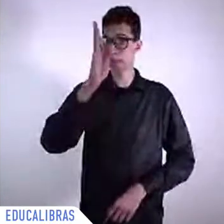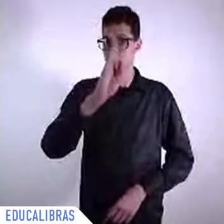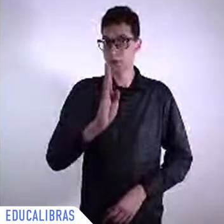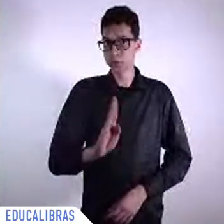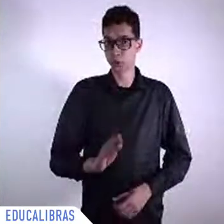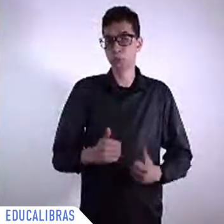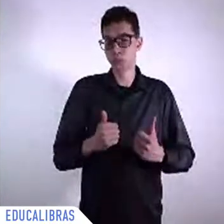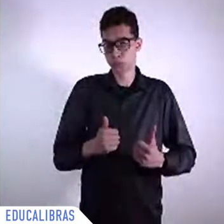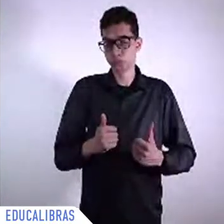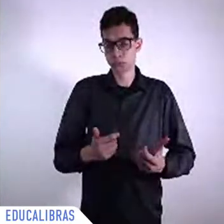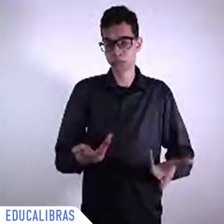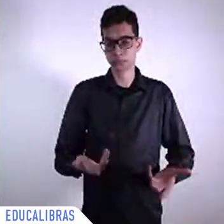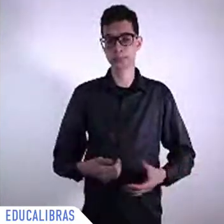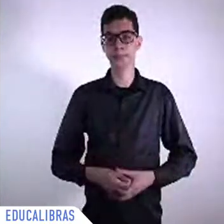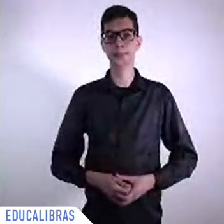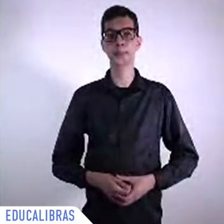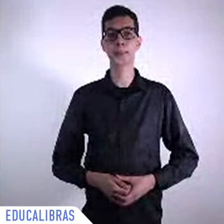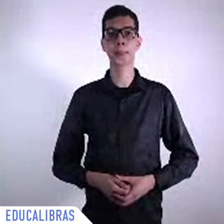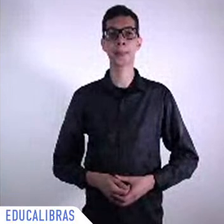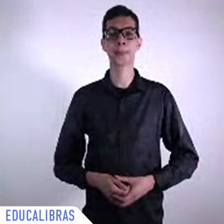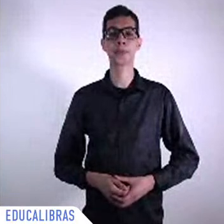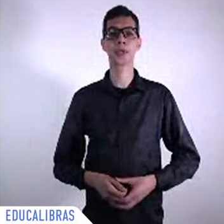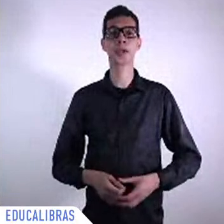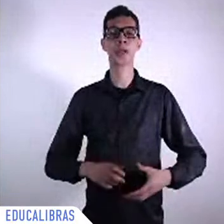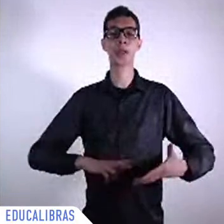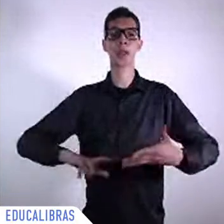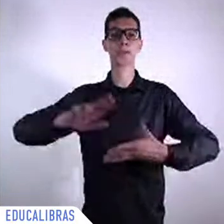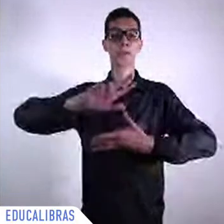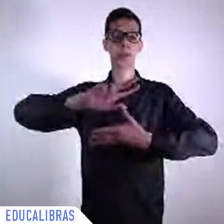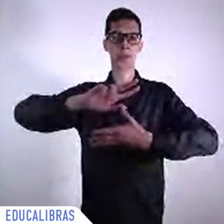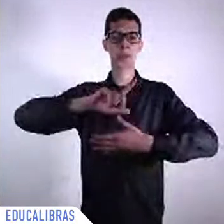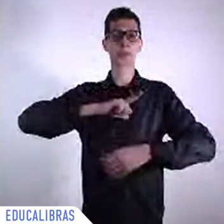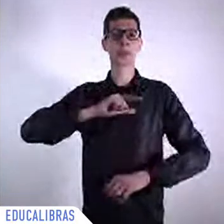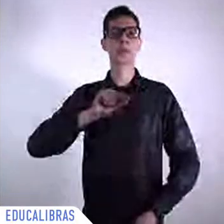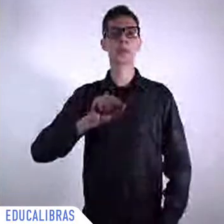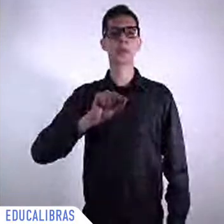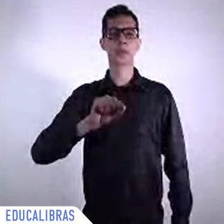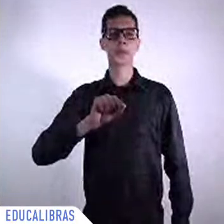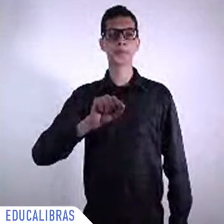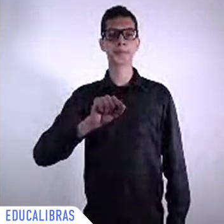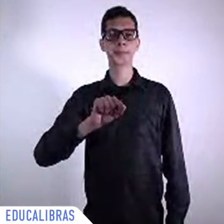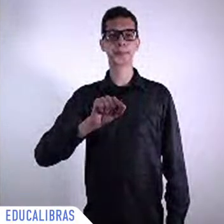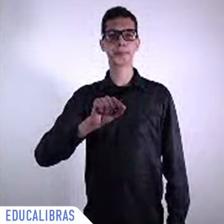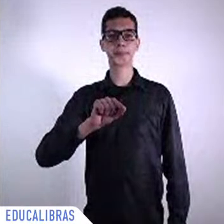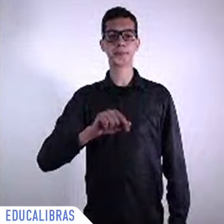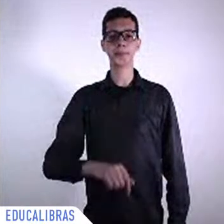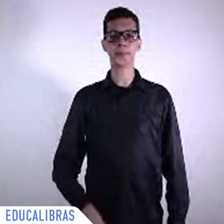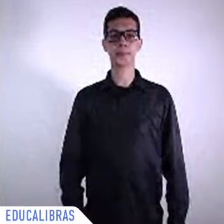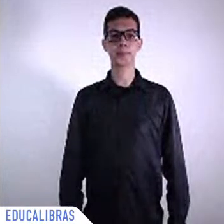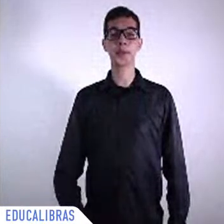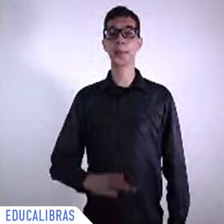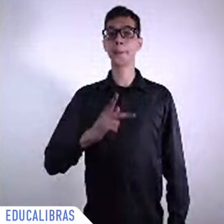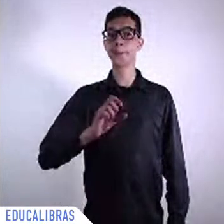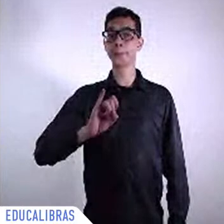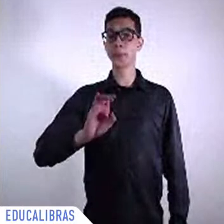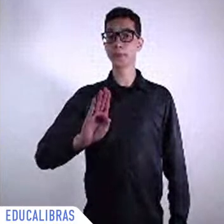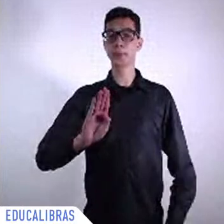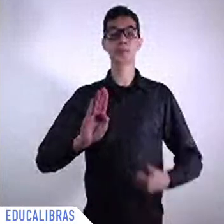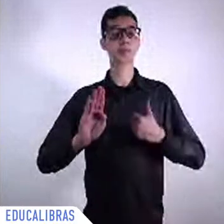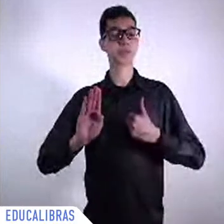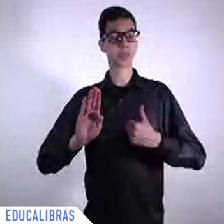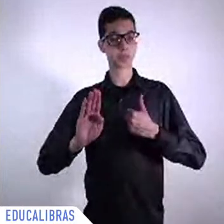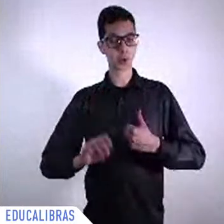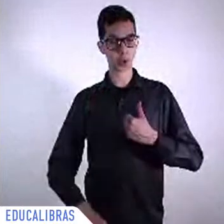more or less half of the population and half of the land mass we have borders with 10